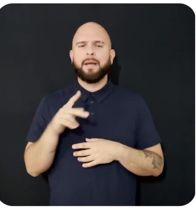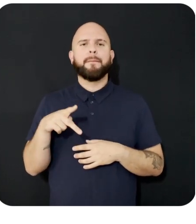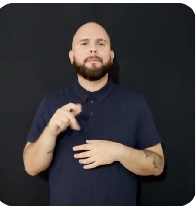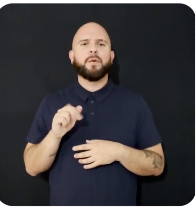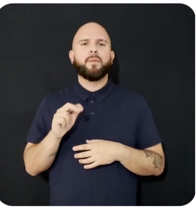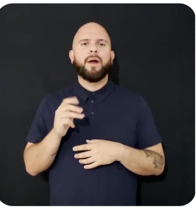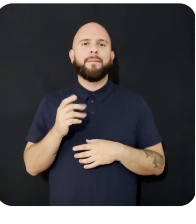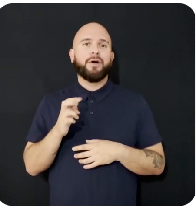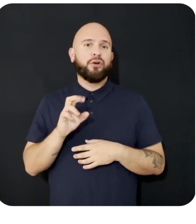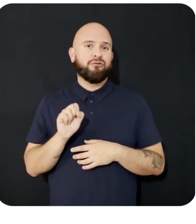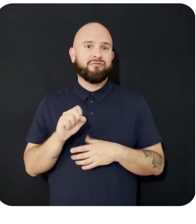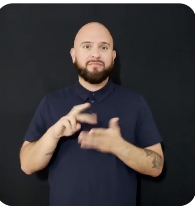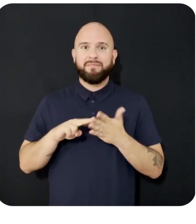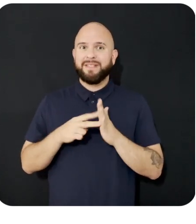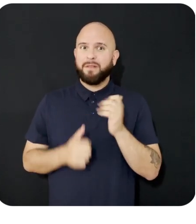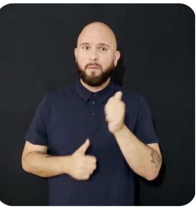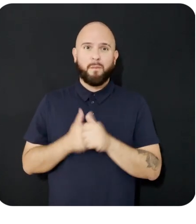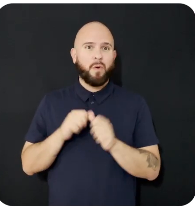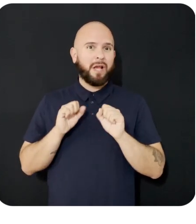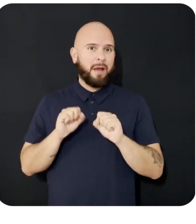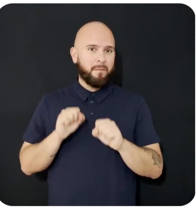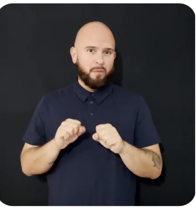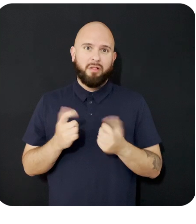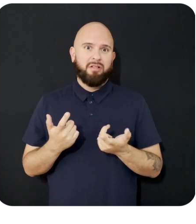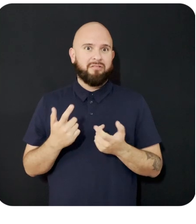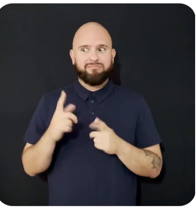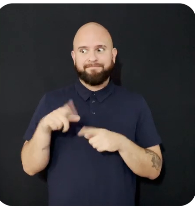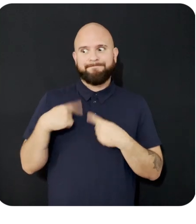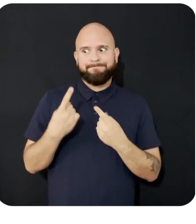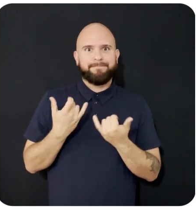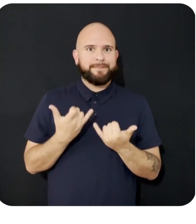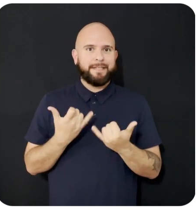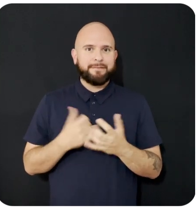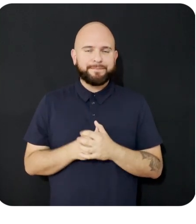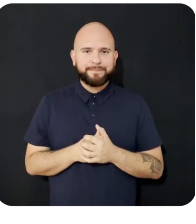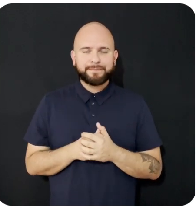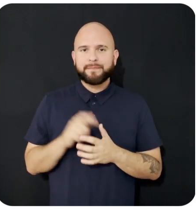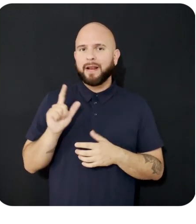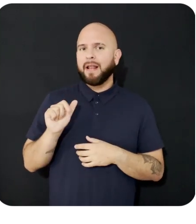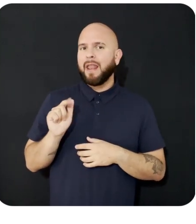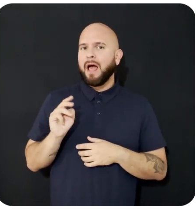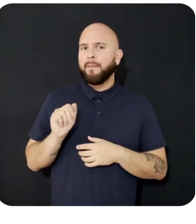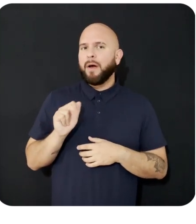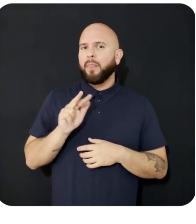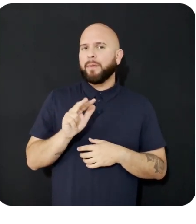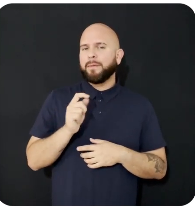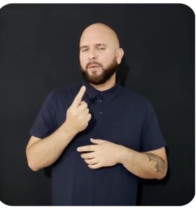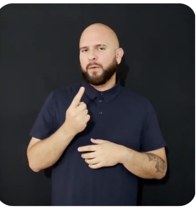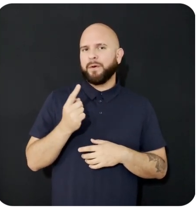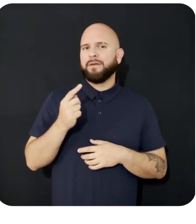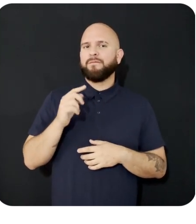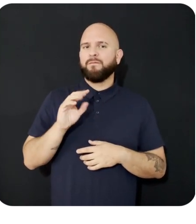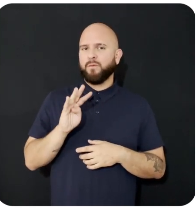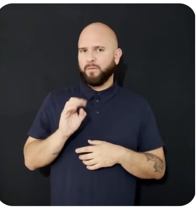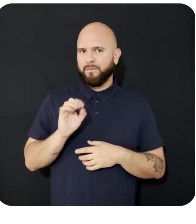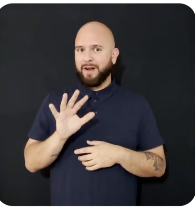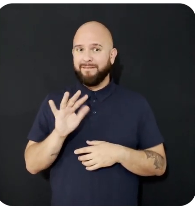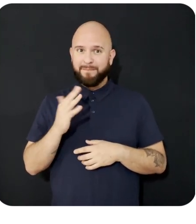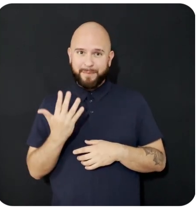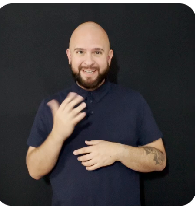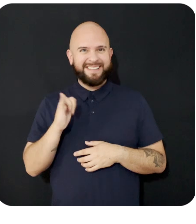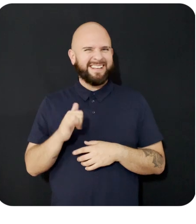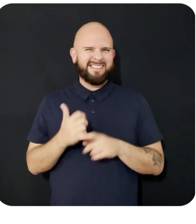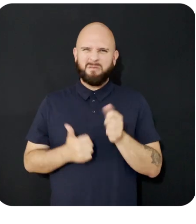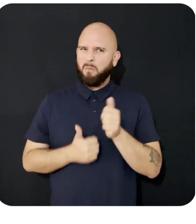LLM model serving in production today. LAMAS 3.1 405B is our most advanced model